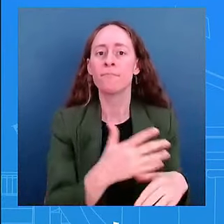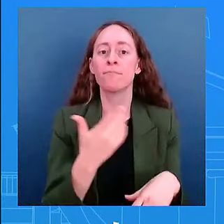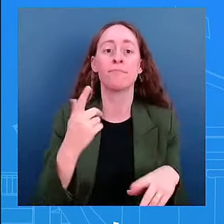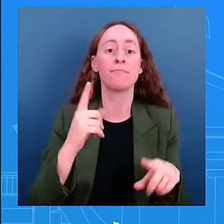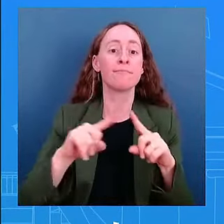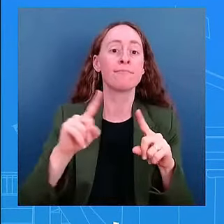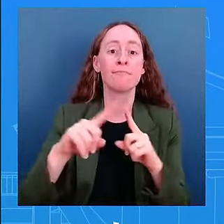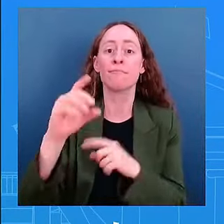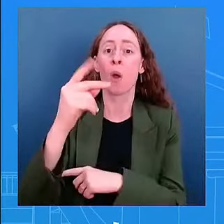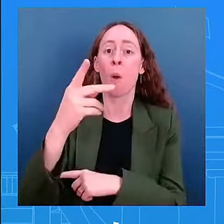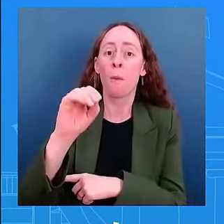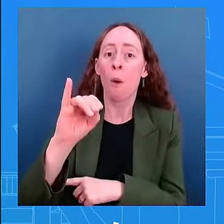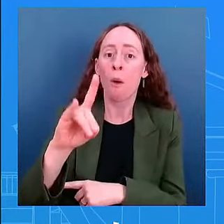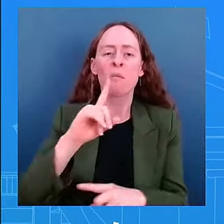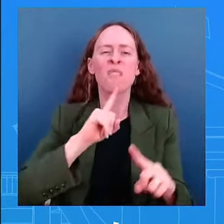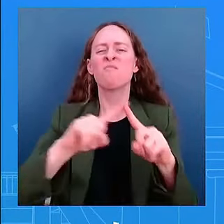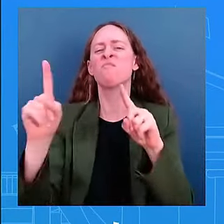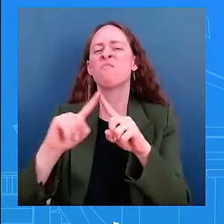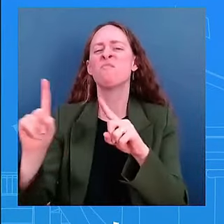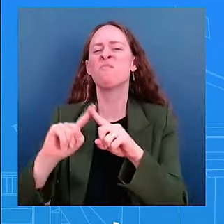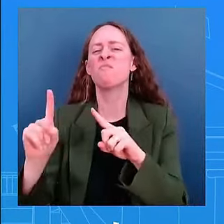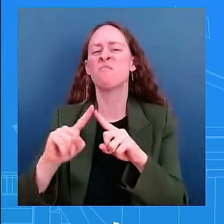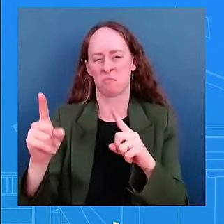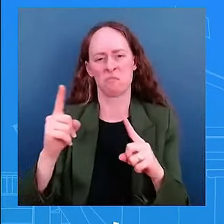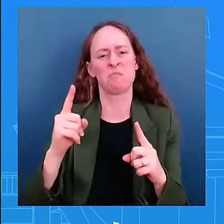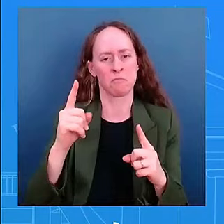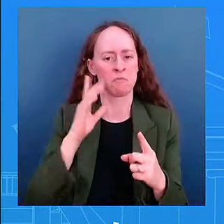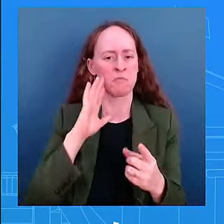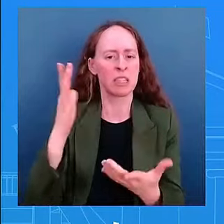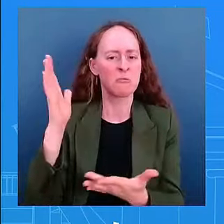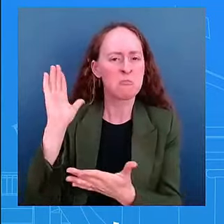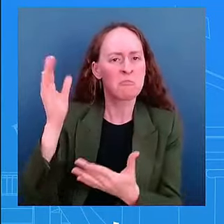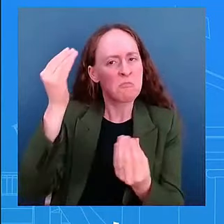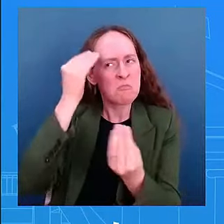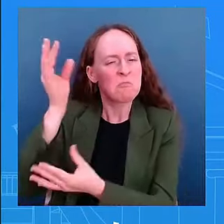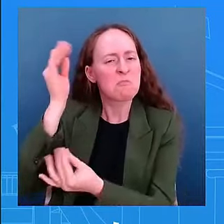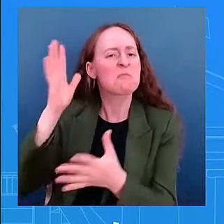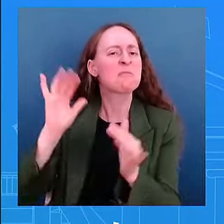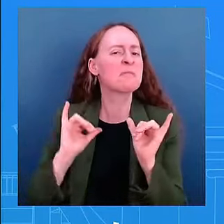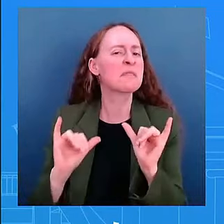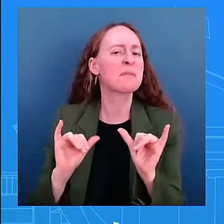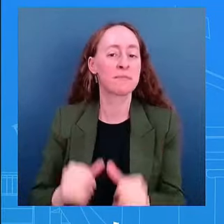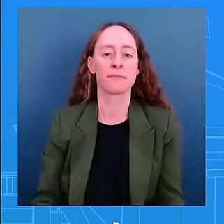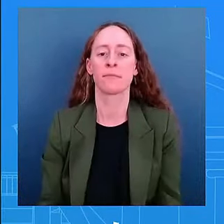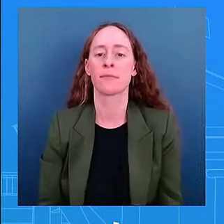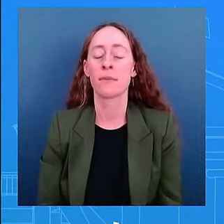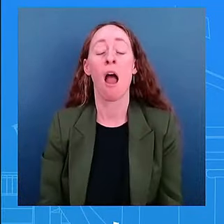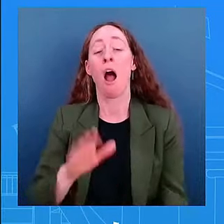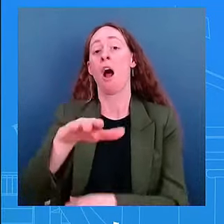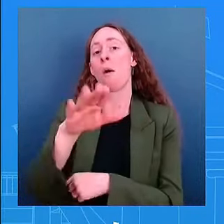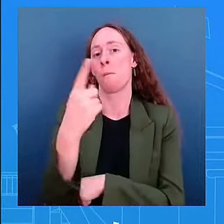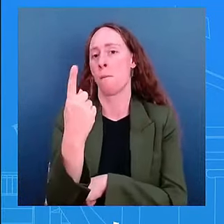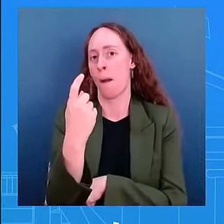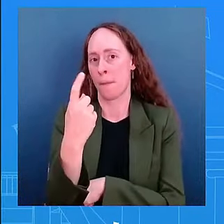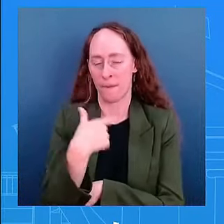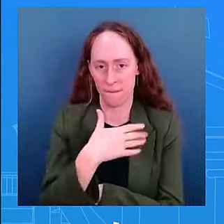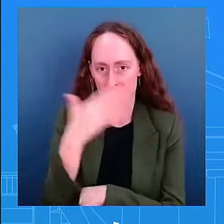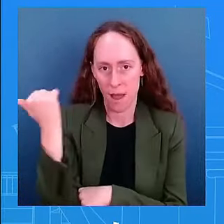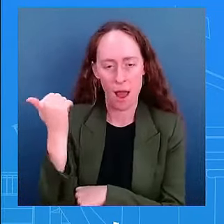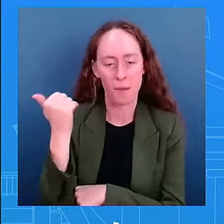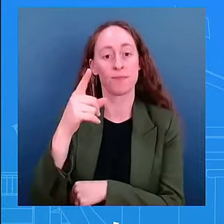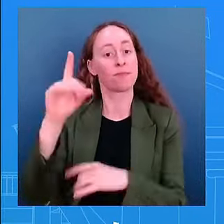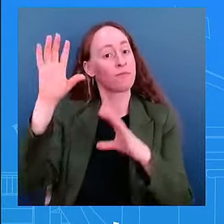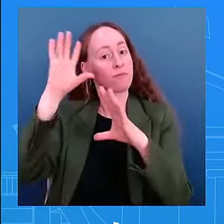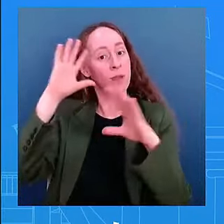mentioned this before as when i was asking about the vice president he will indeed see the vice president tomorrow he will have lunch with her tomorrow as they